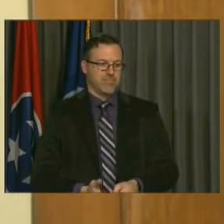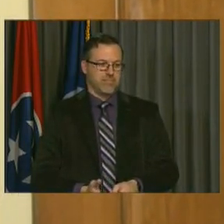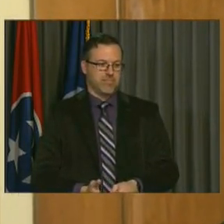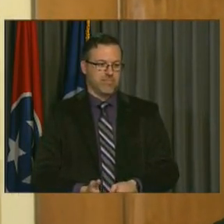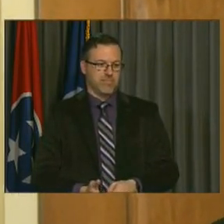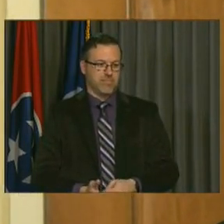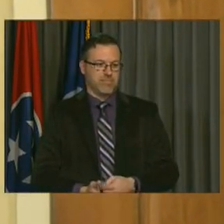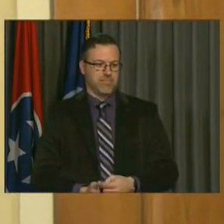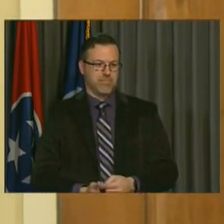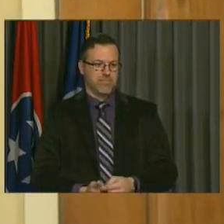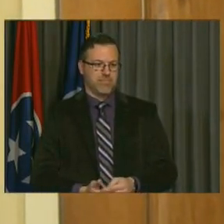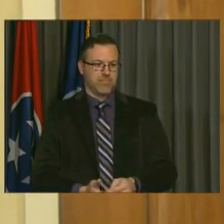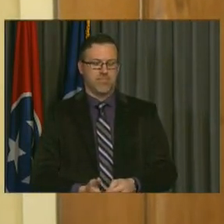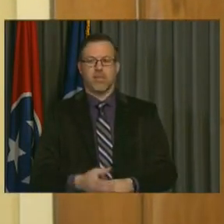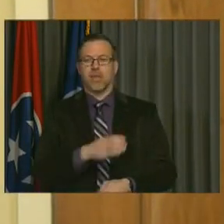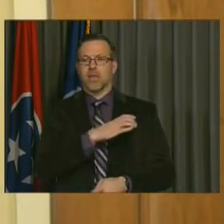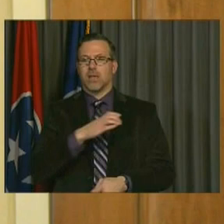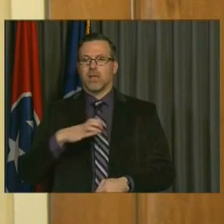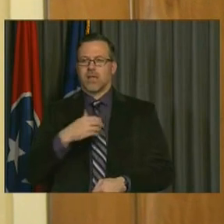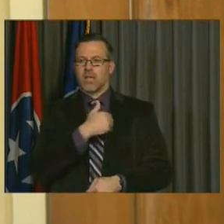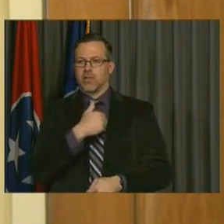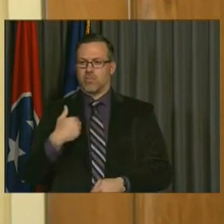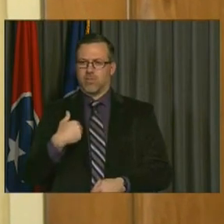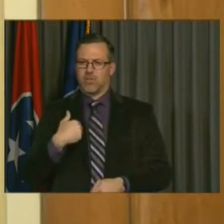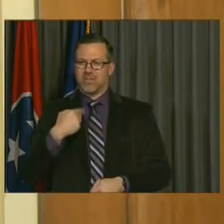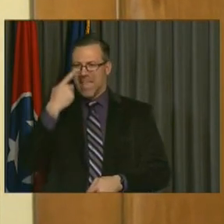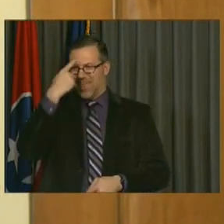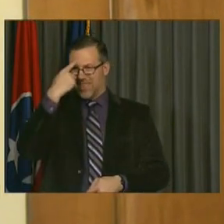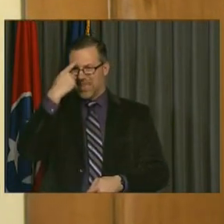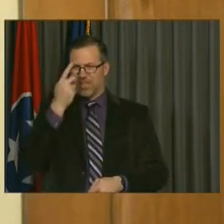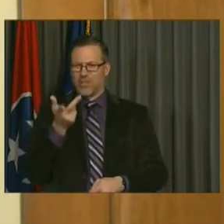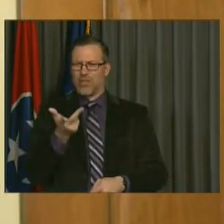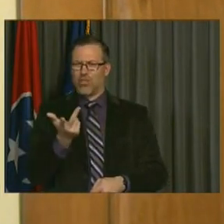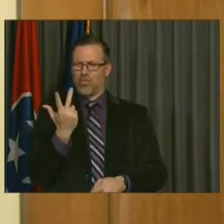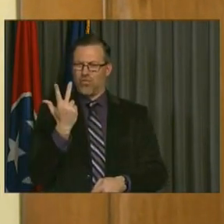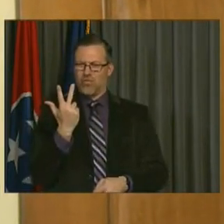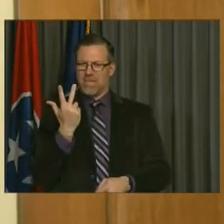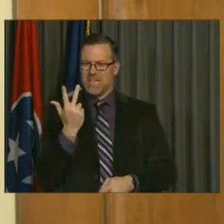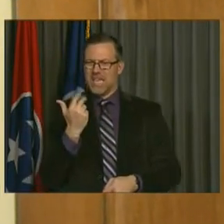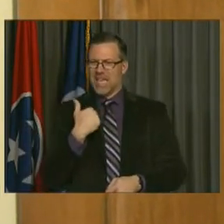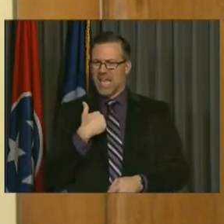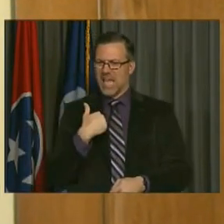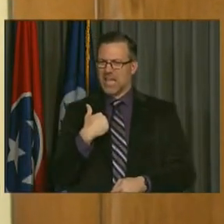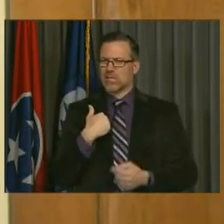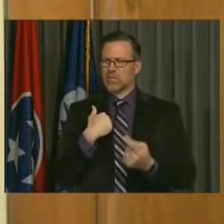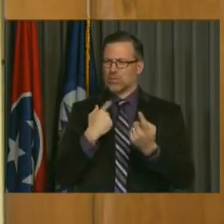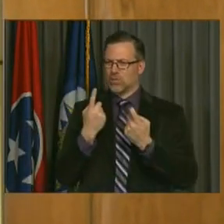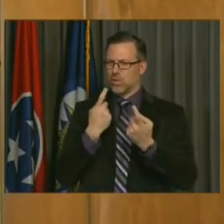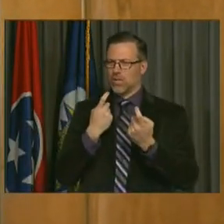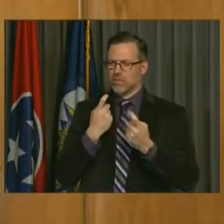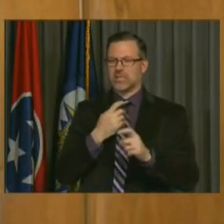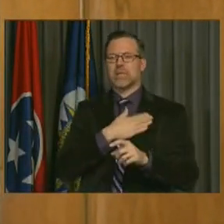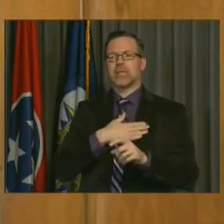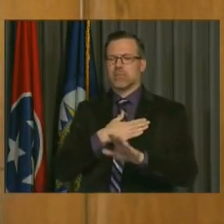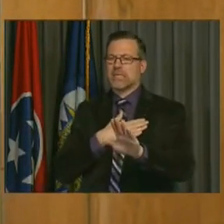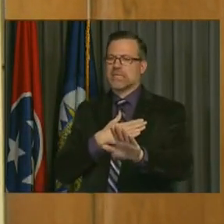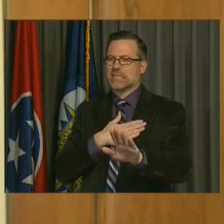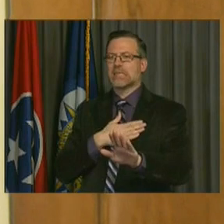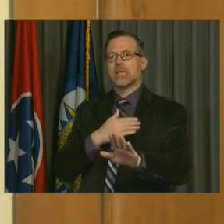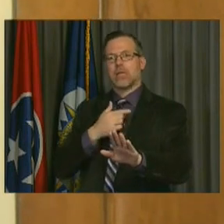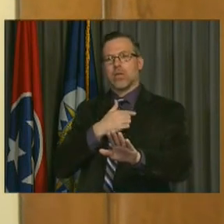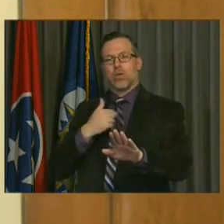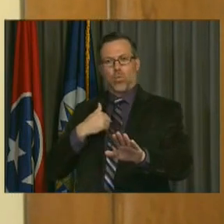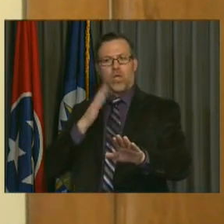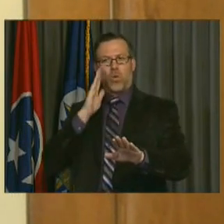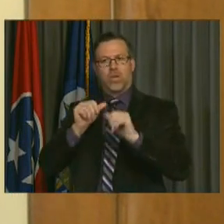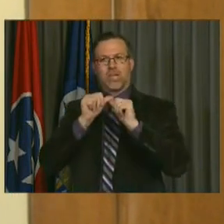Thank you, Kevin. Council members, I know there were a few of you, at least three, I believe, that had additional questions. Please rest assured that as this process continues for